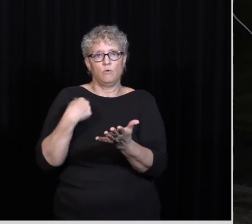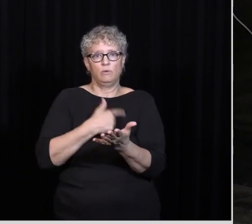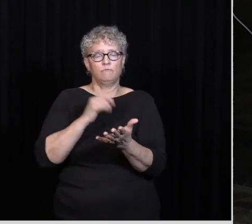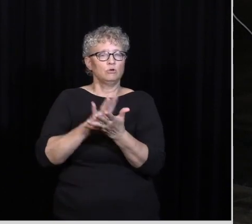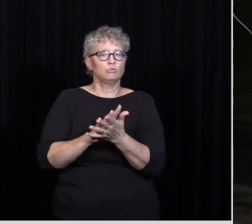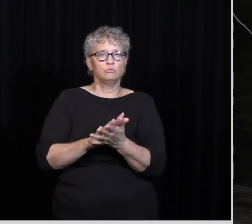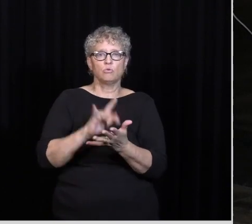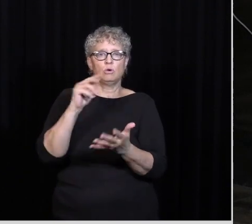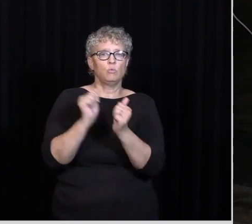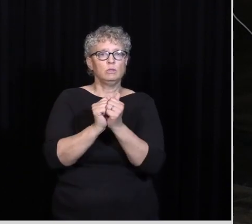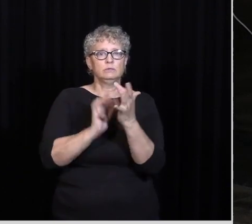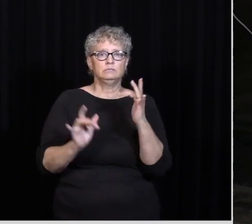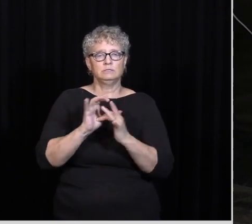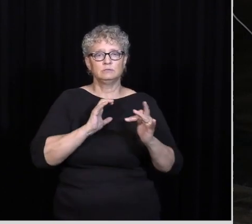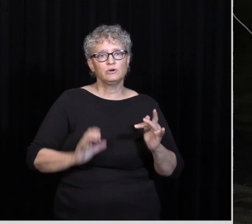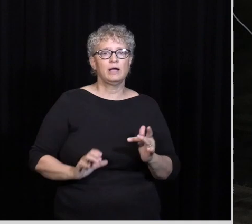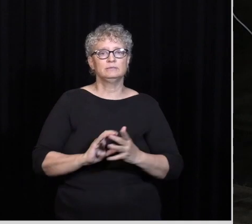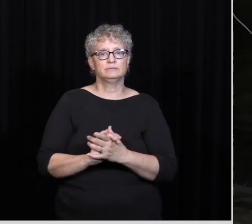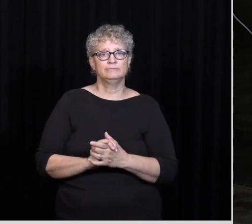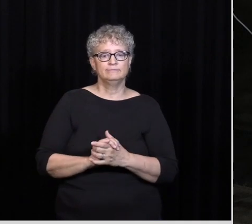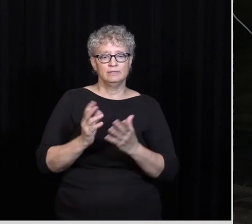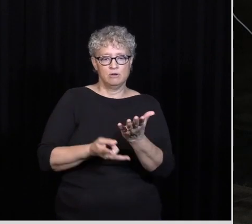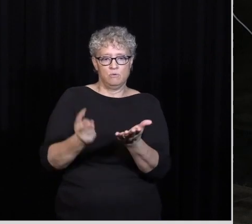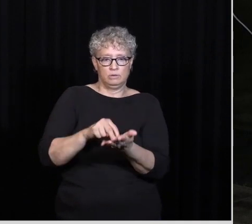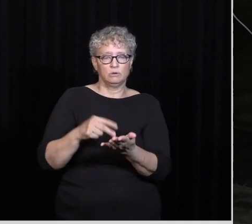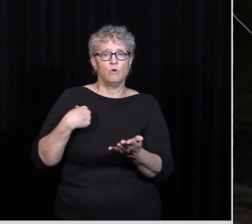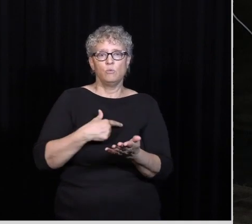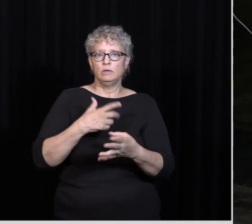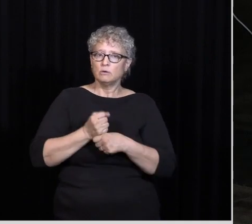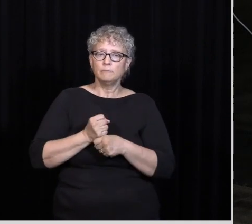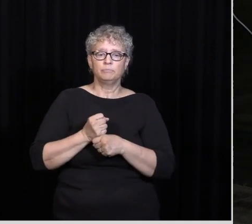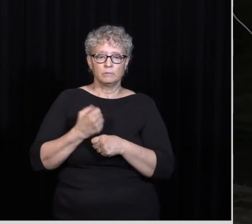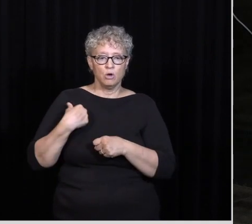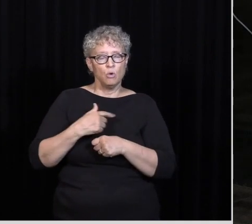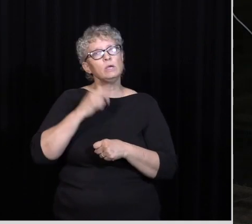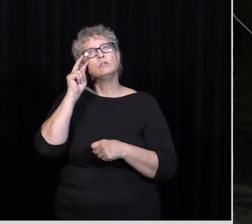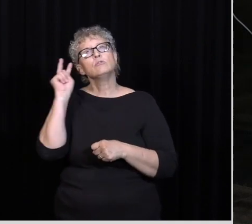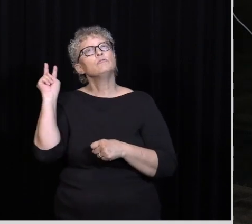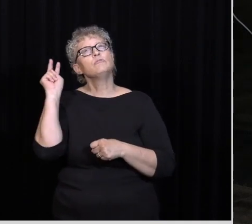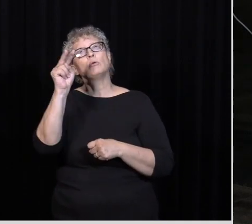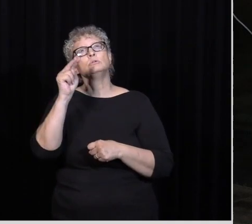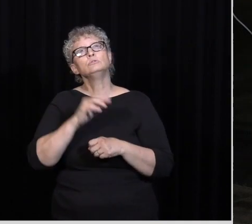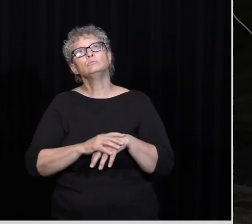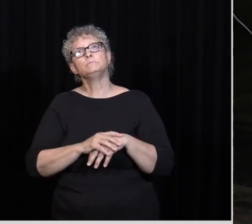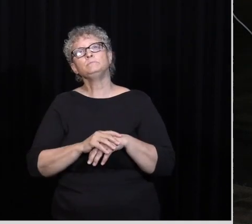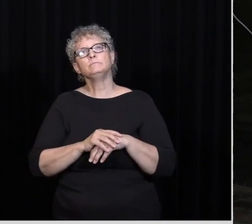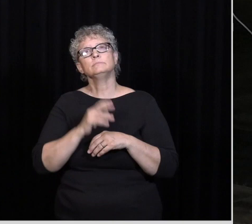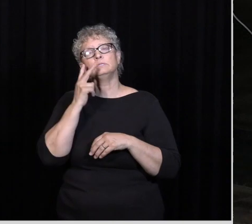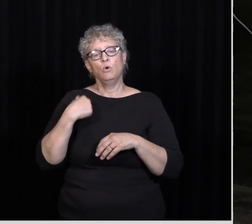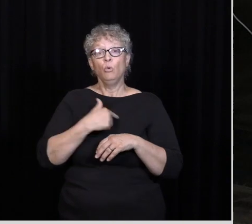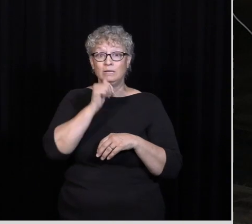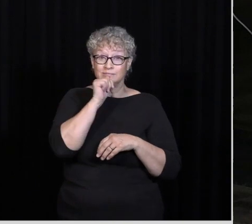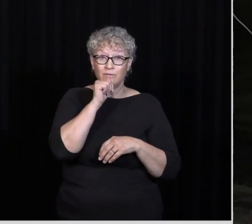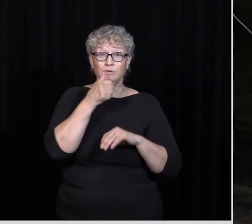With Jesus Christ Resurrection We Gain Listen This Is What We Look Forward To As Much As We Suffer And